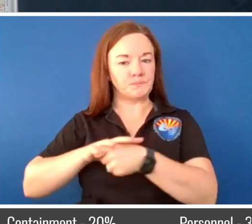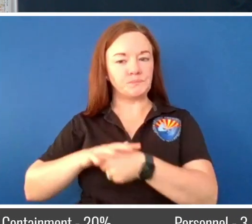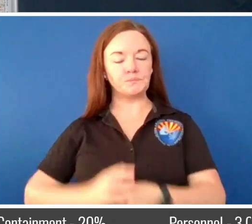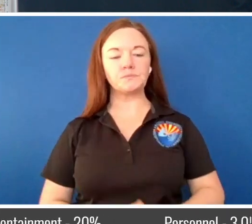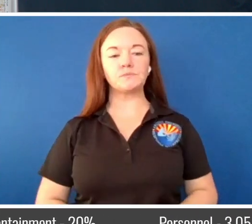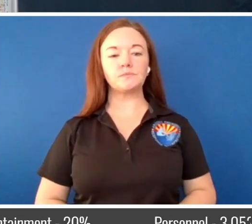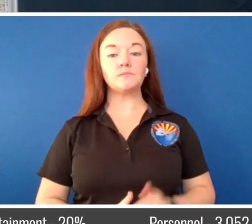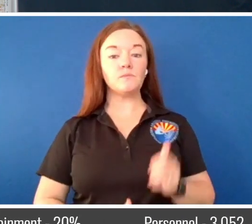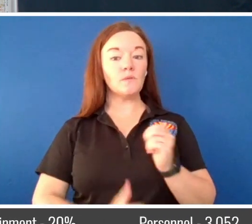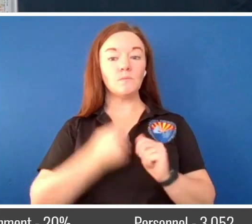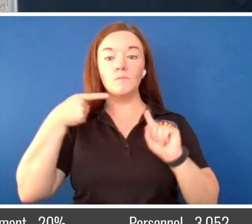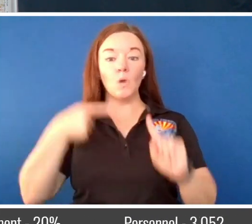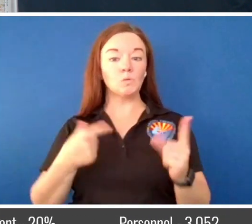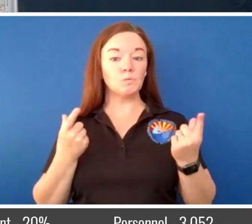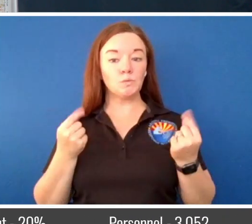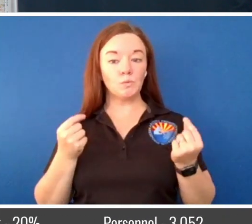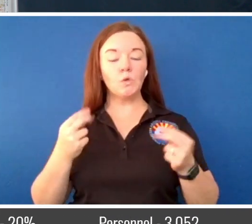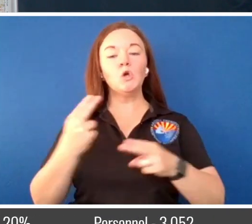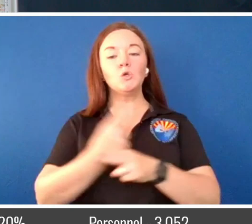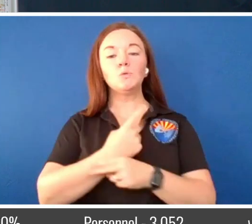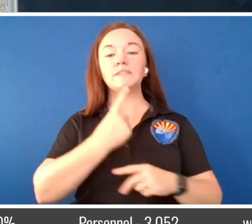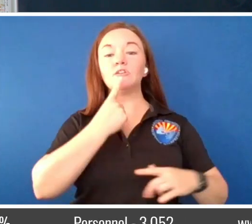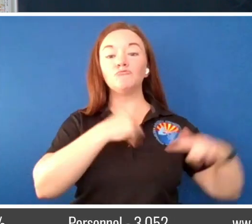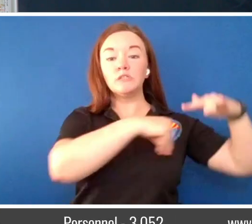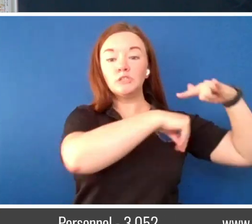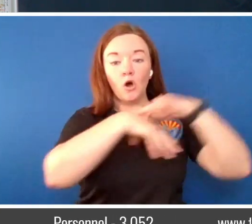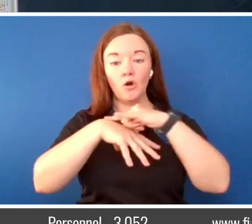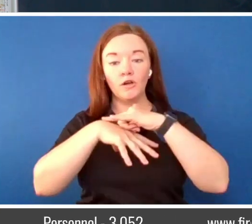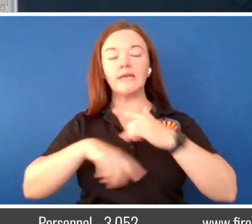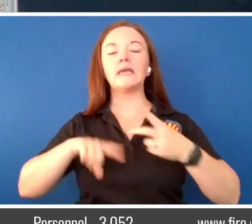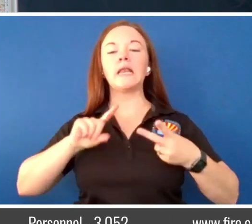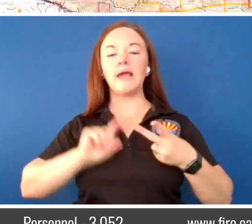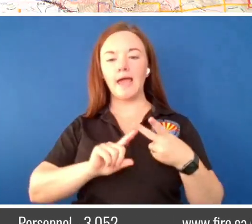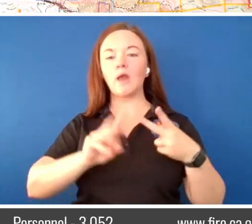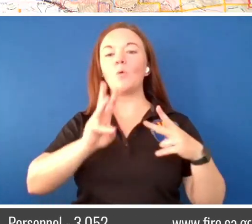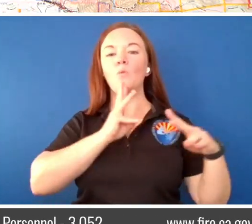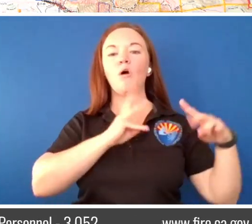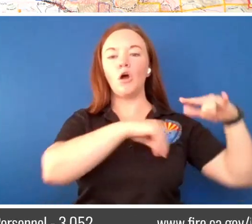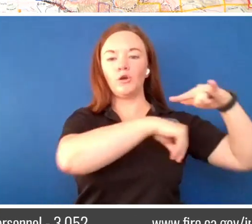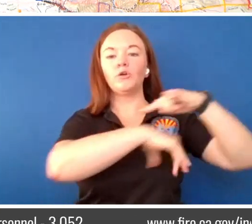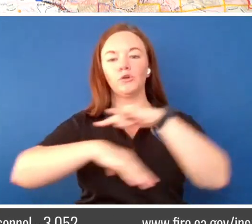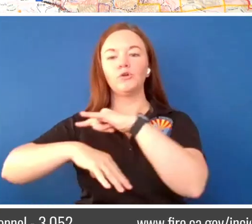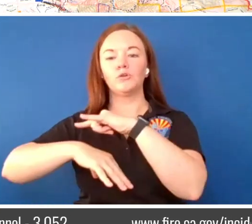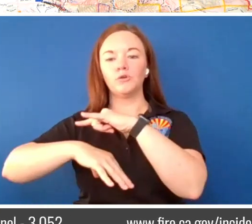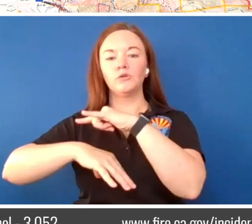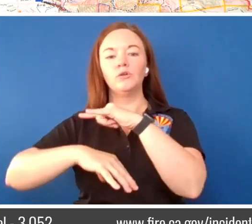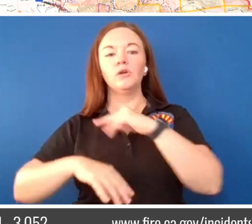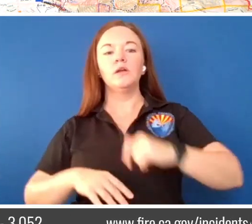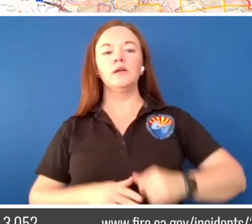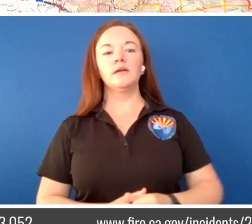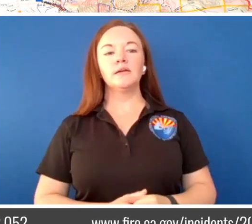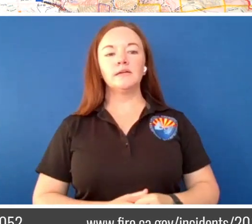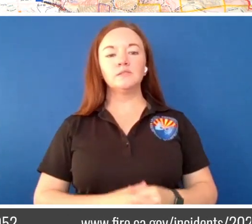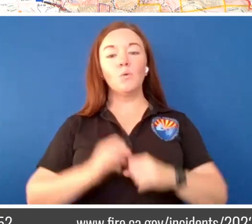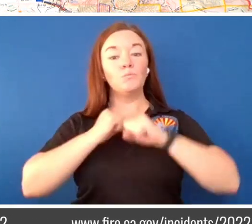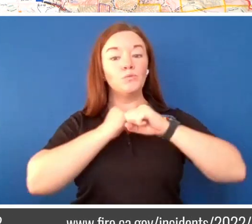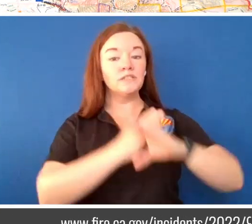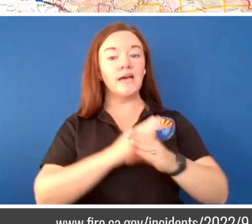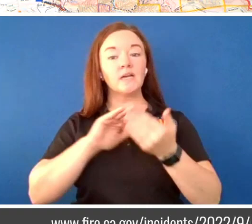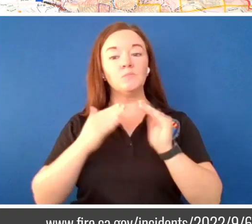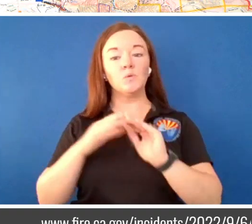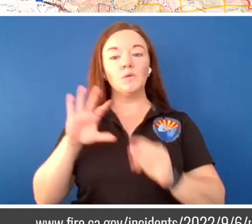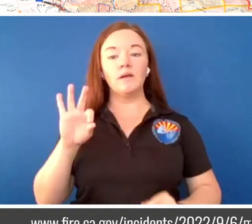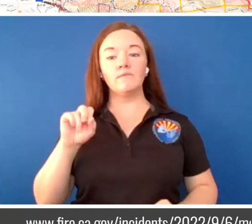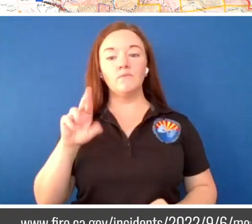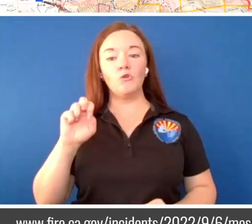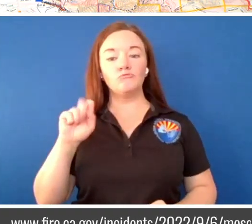doing is we're using retardant and water applications to keep the fire out of the community of Forest Hill over here